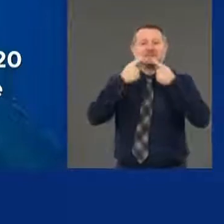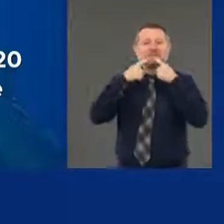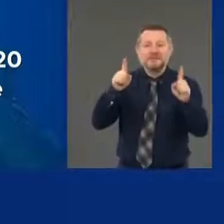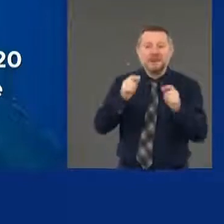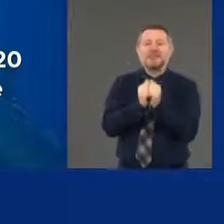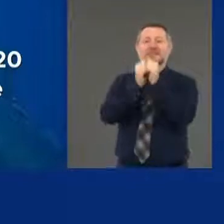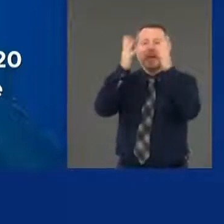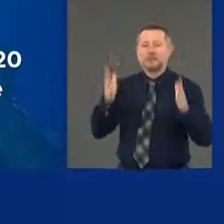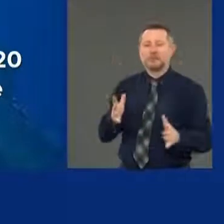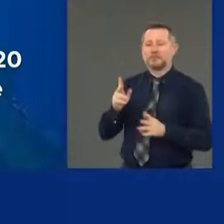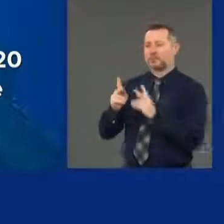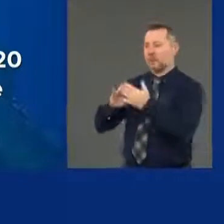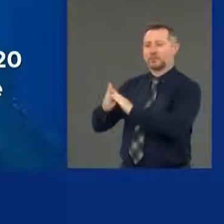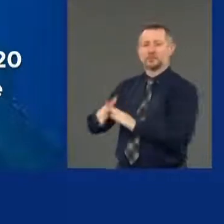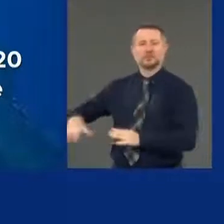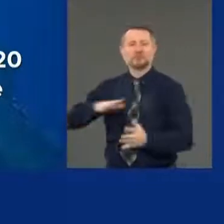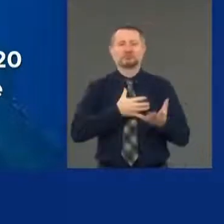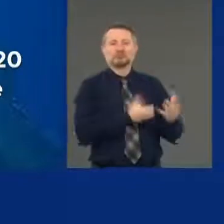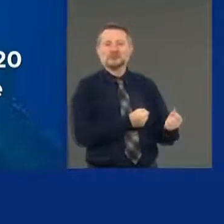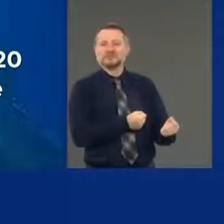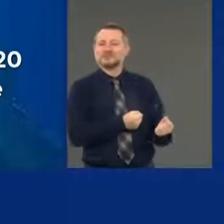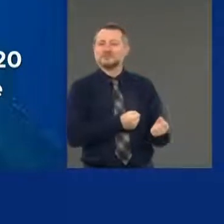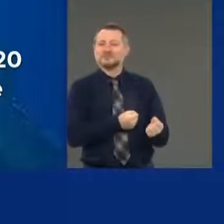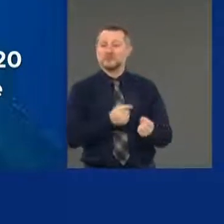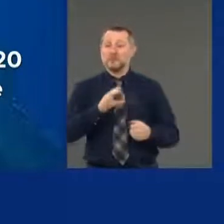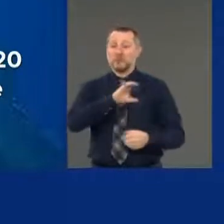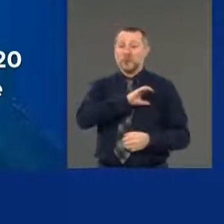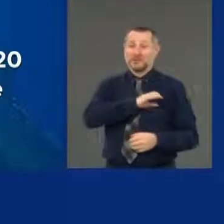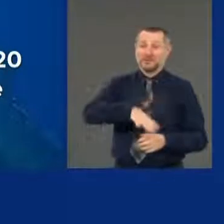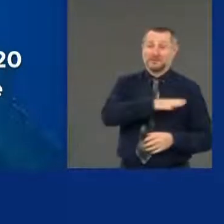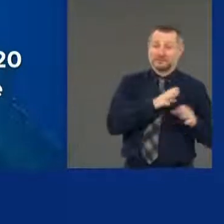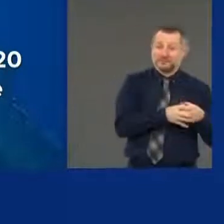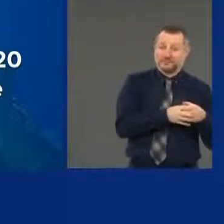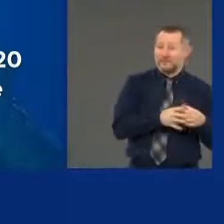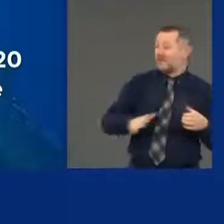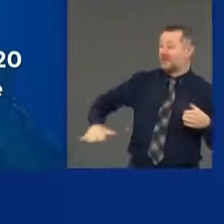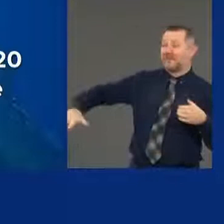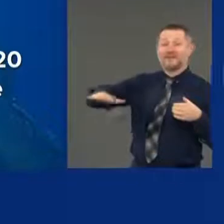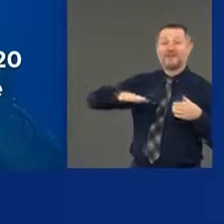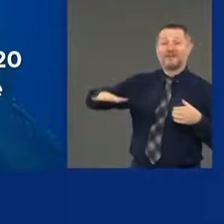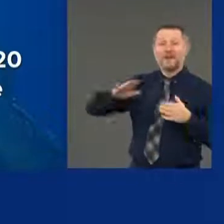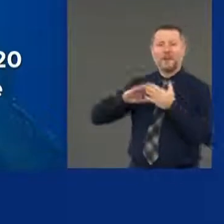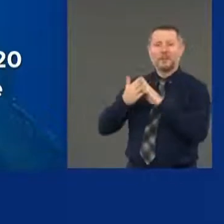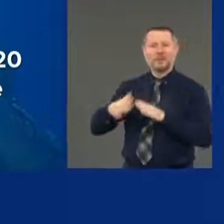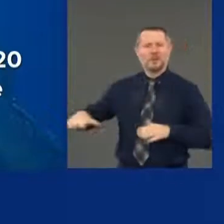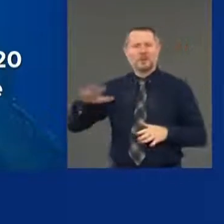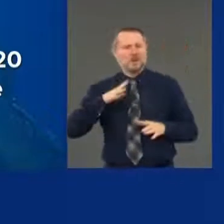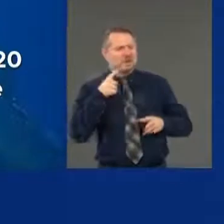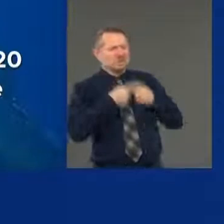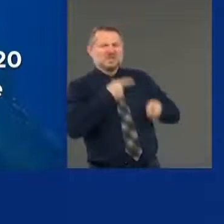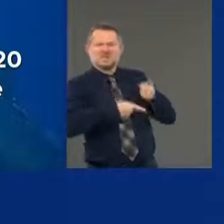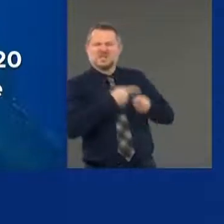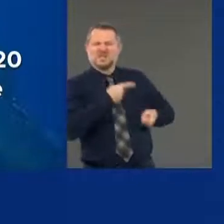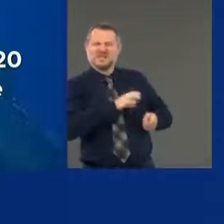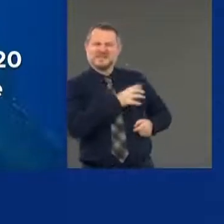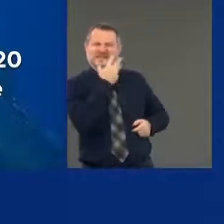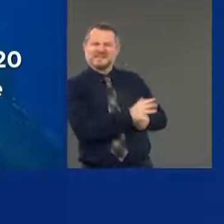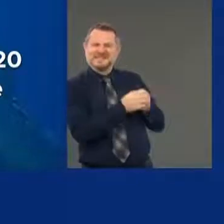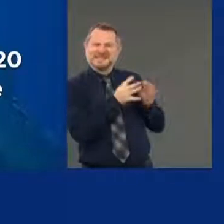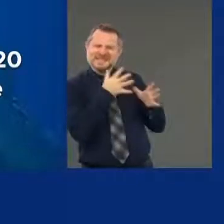police department that is demonized by the community. It's a relationship of trust.